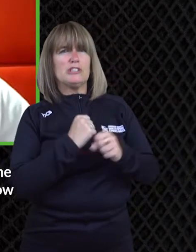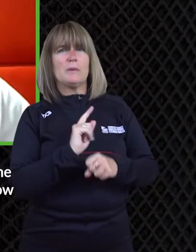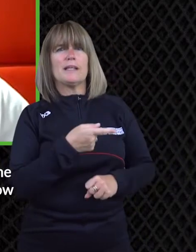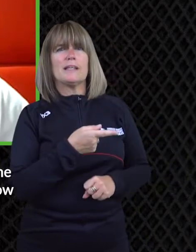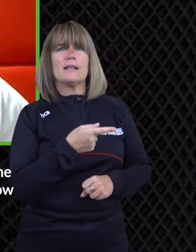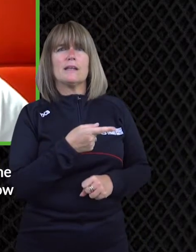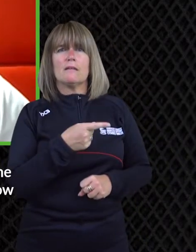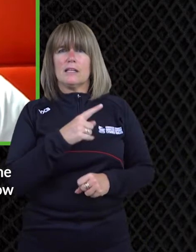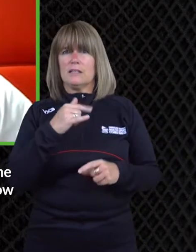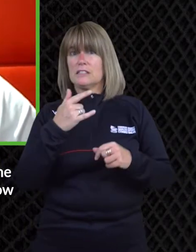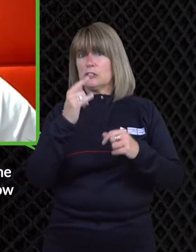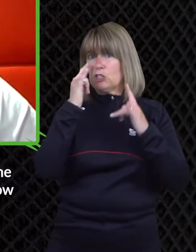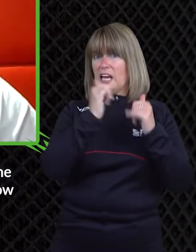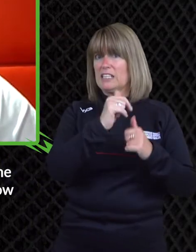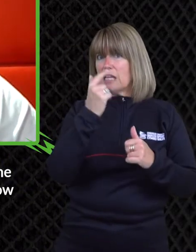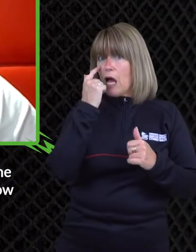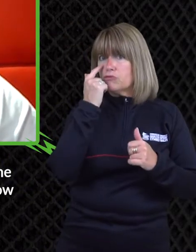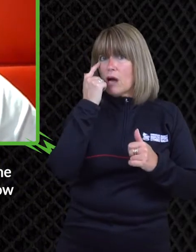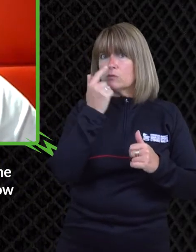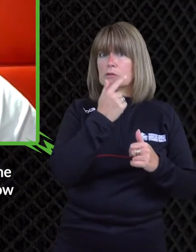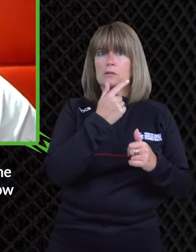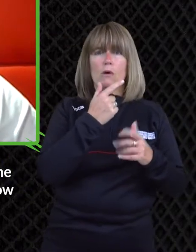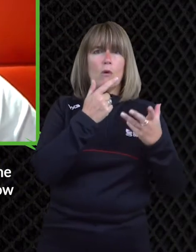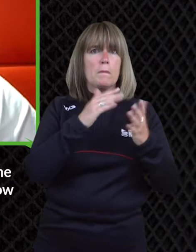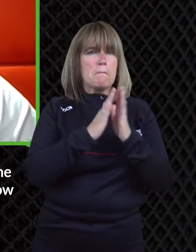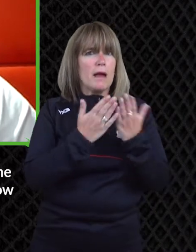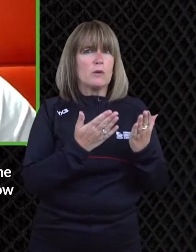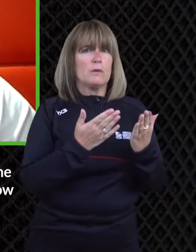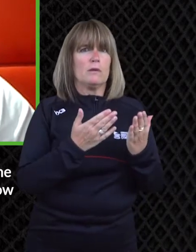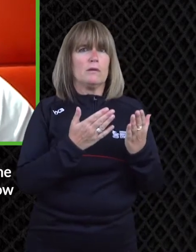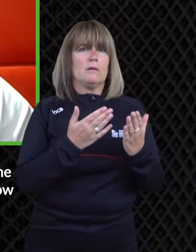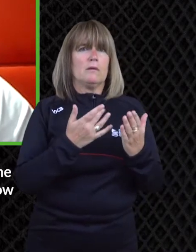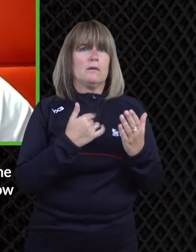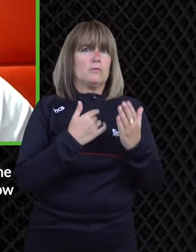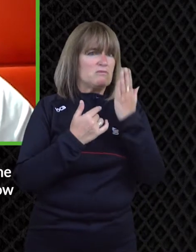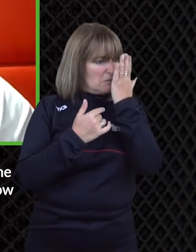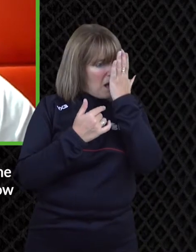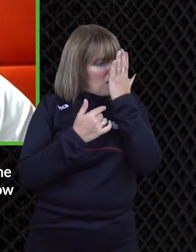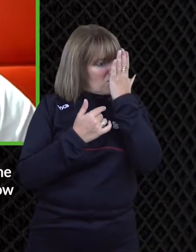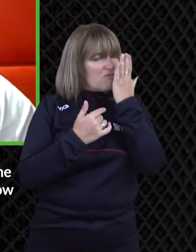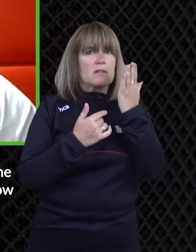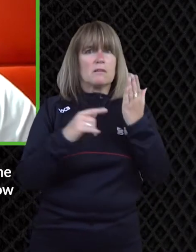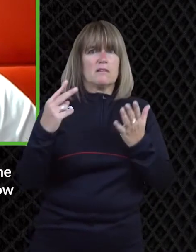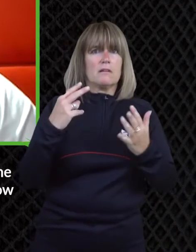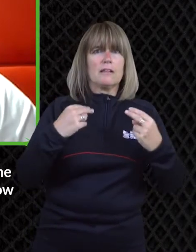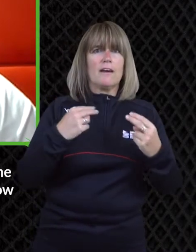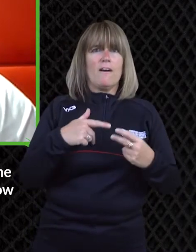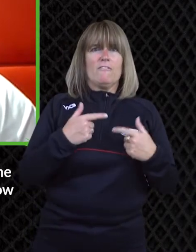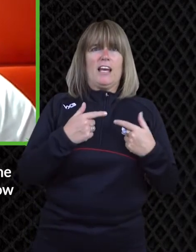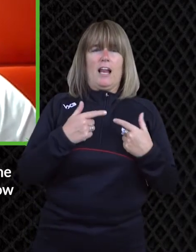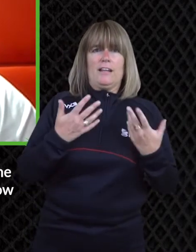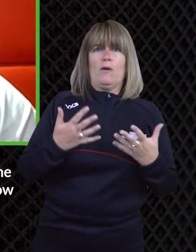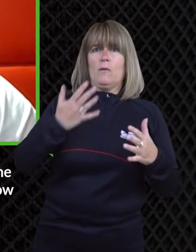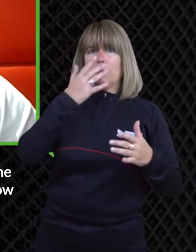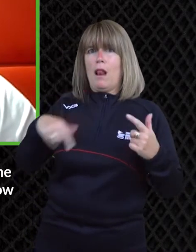people would be thinking what's he doing is he like checking his eyebrows out in the menu or something or you know trying to smell the menu but um